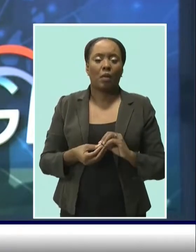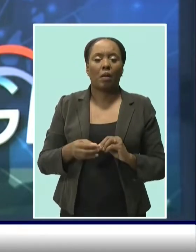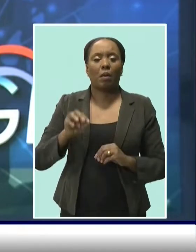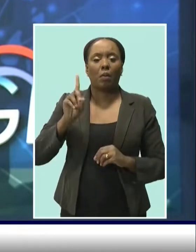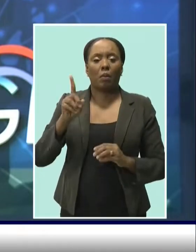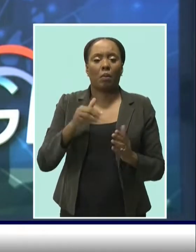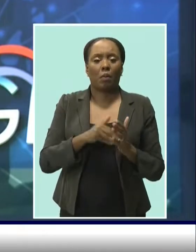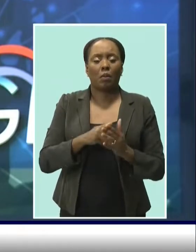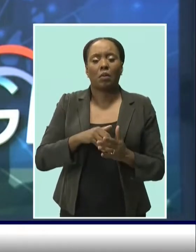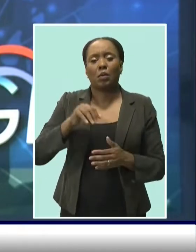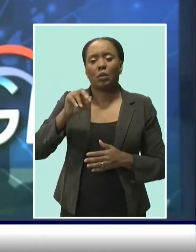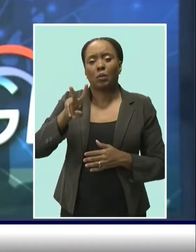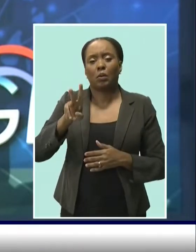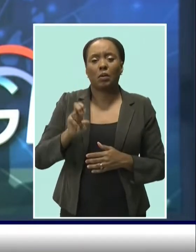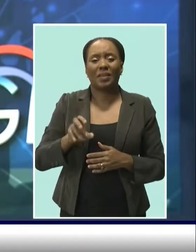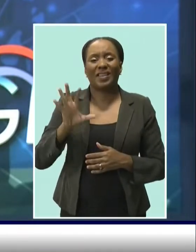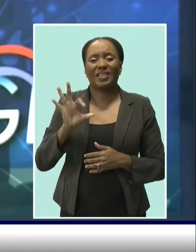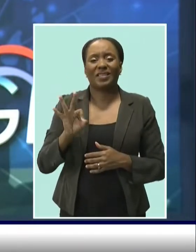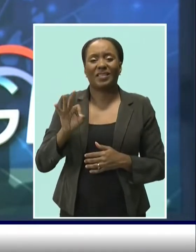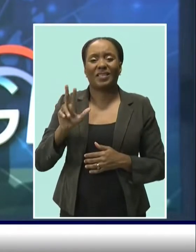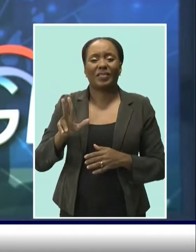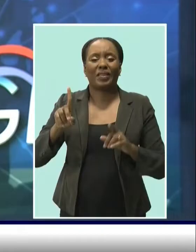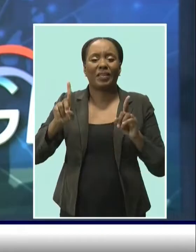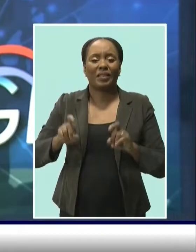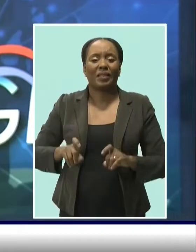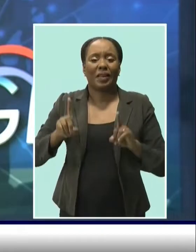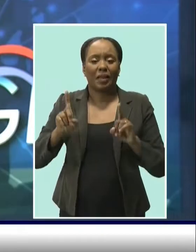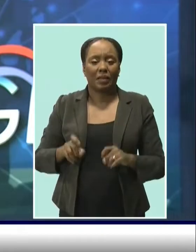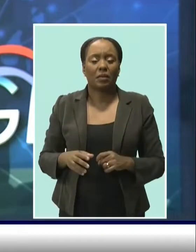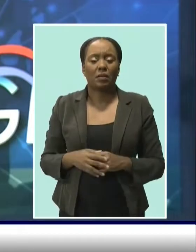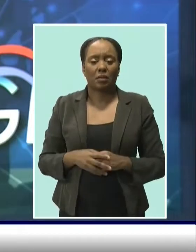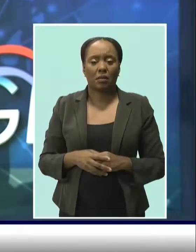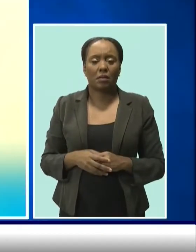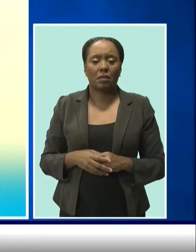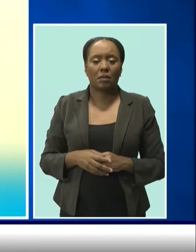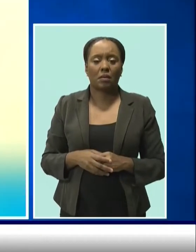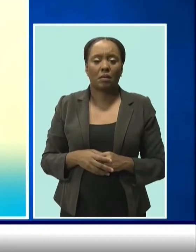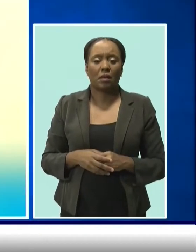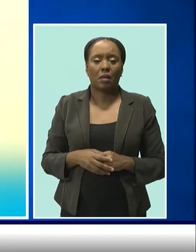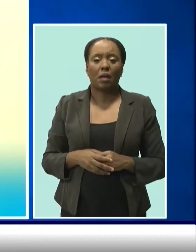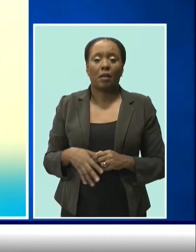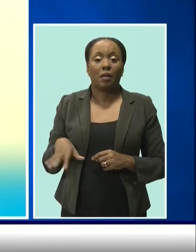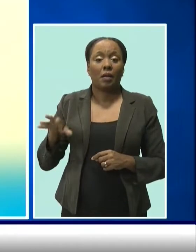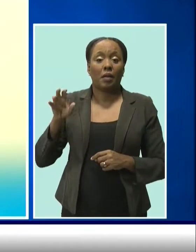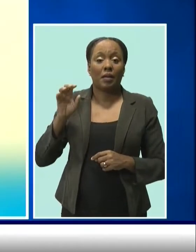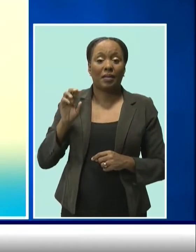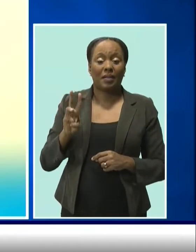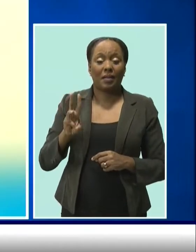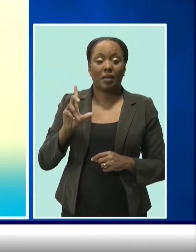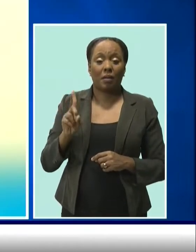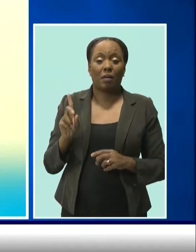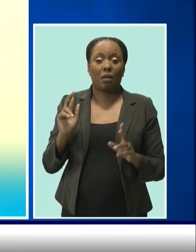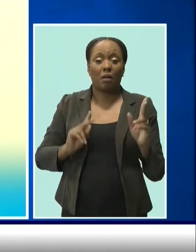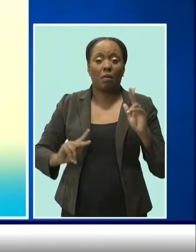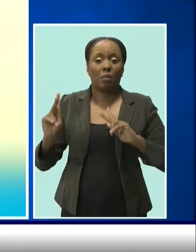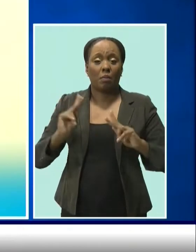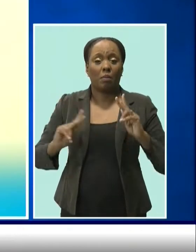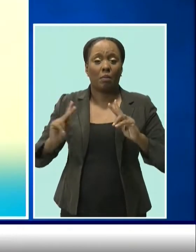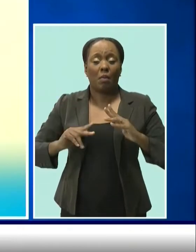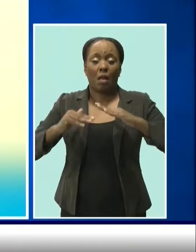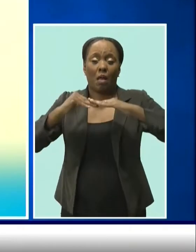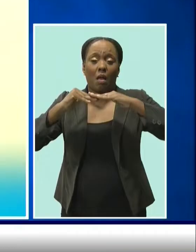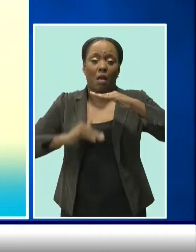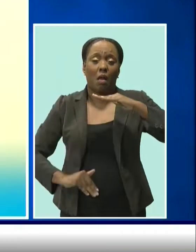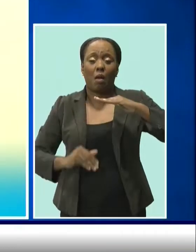tests conducted by the Best of Santos Public Health Lab yesterday. The new positives comprise 131 males and